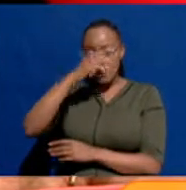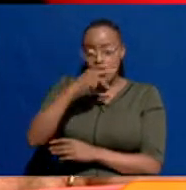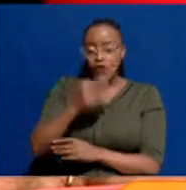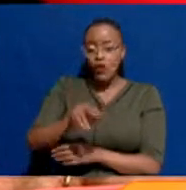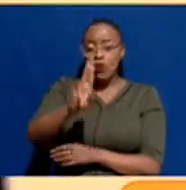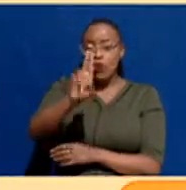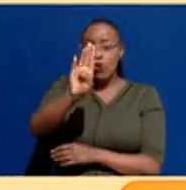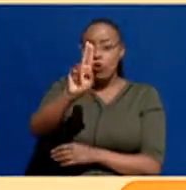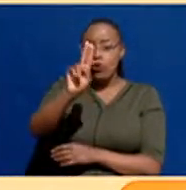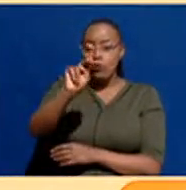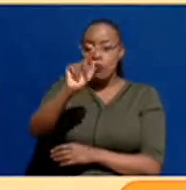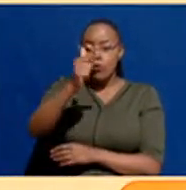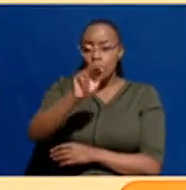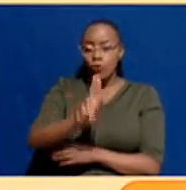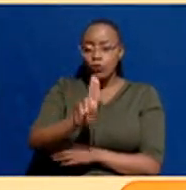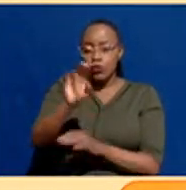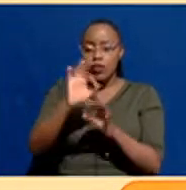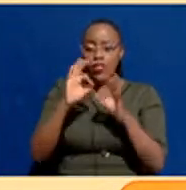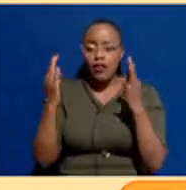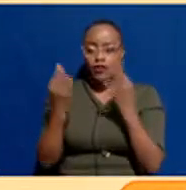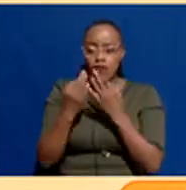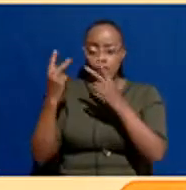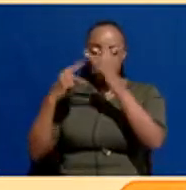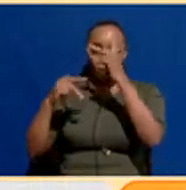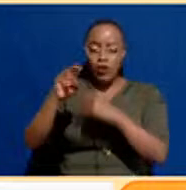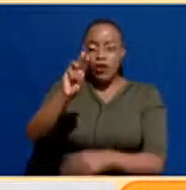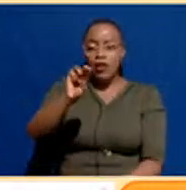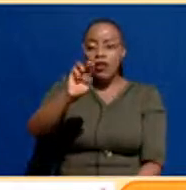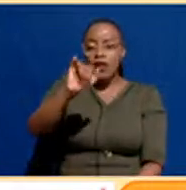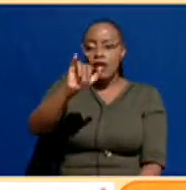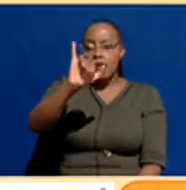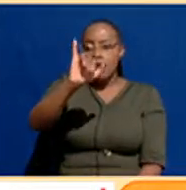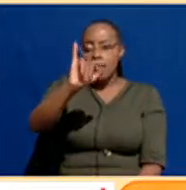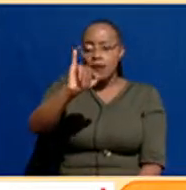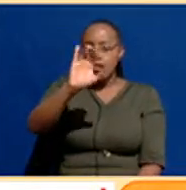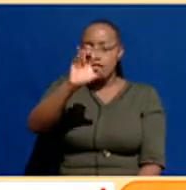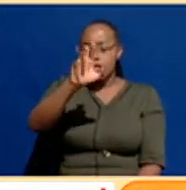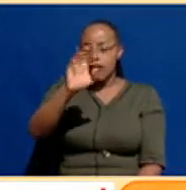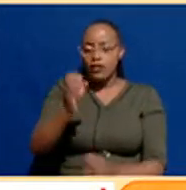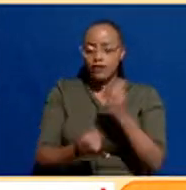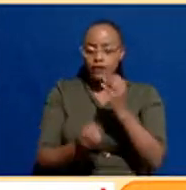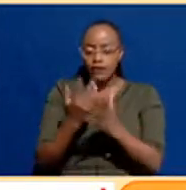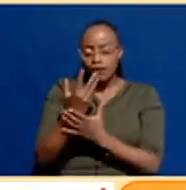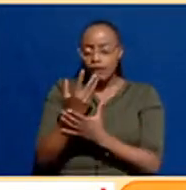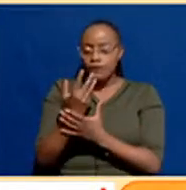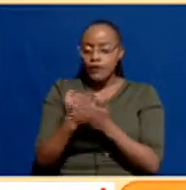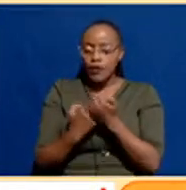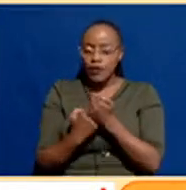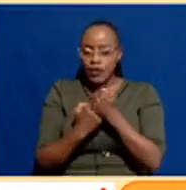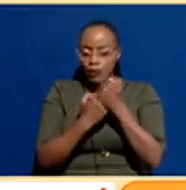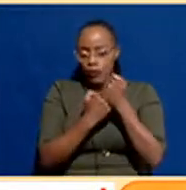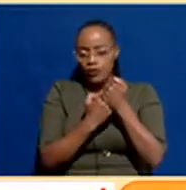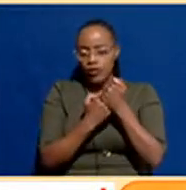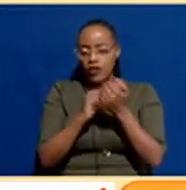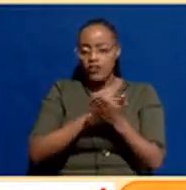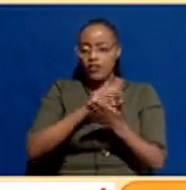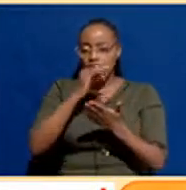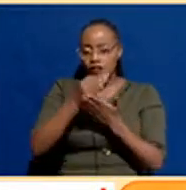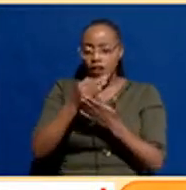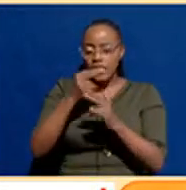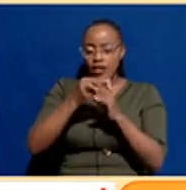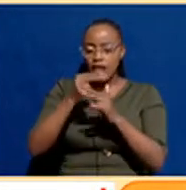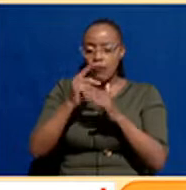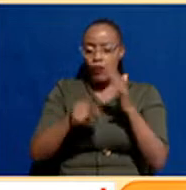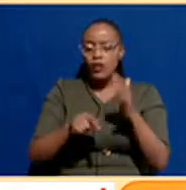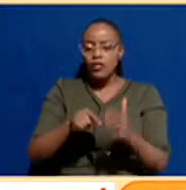Ubuntu. The family of the late Professor Mishere Amugo established a bursary fund called